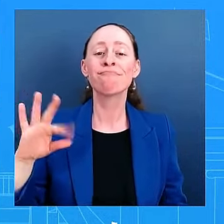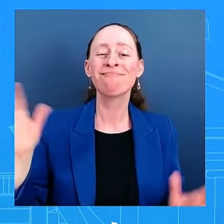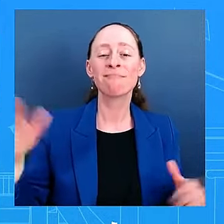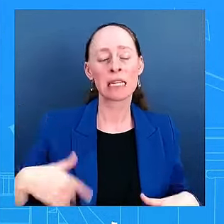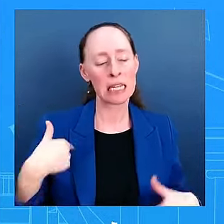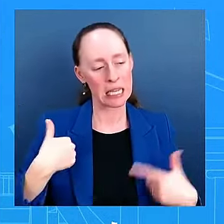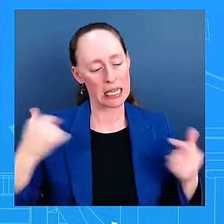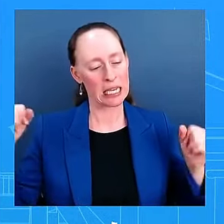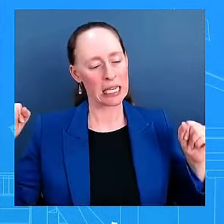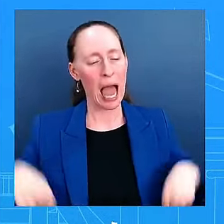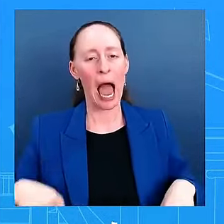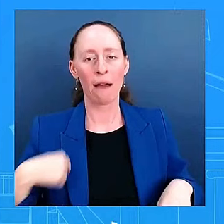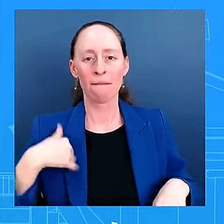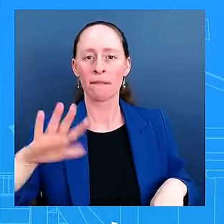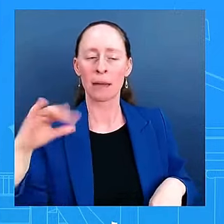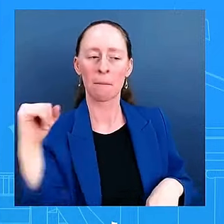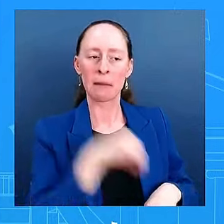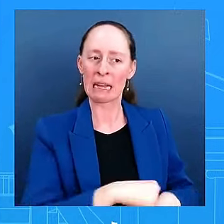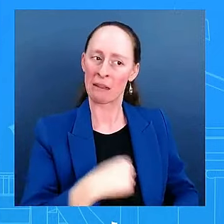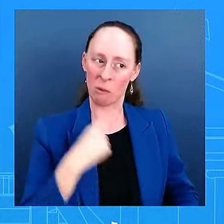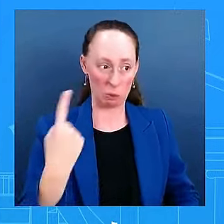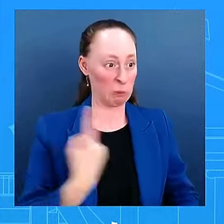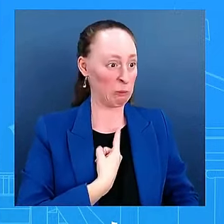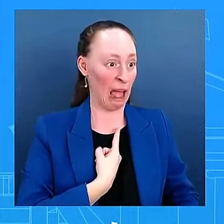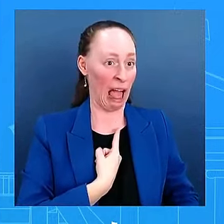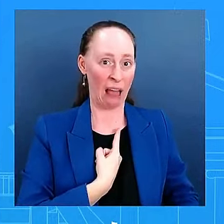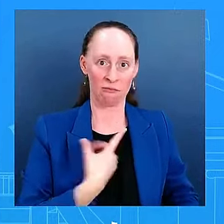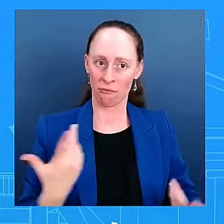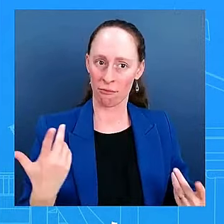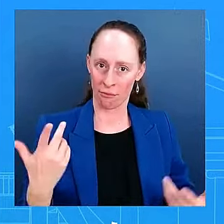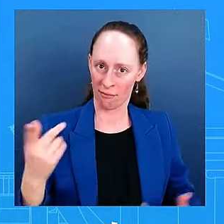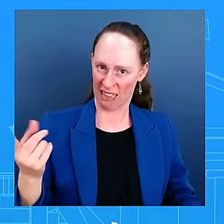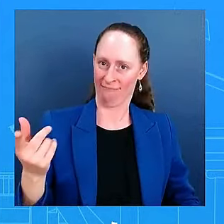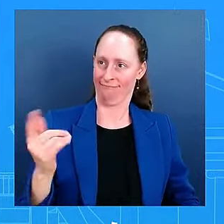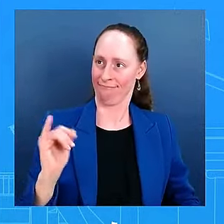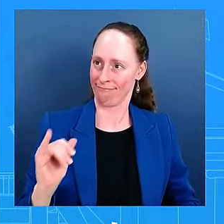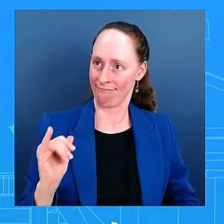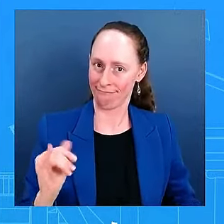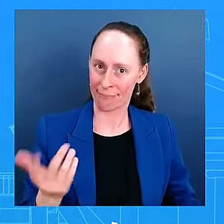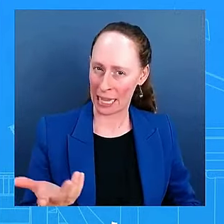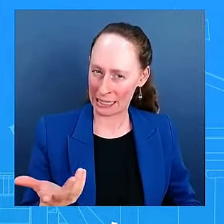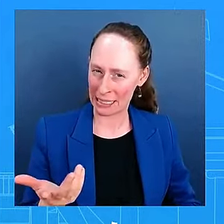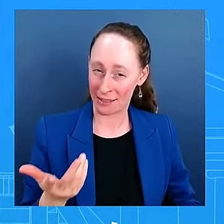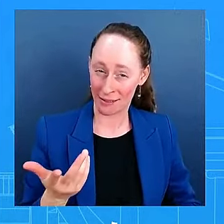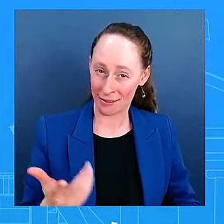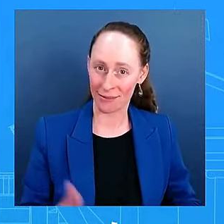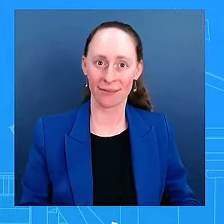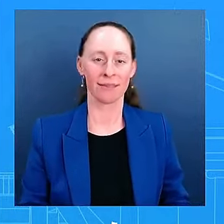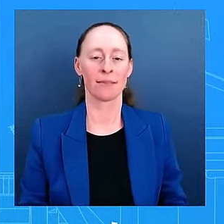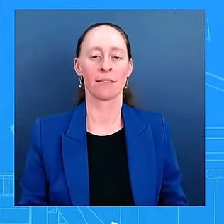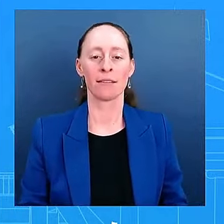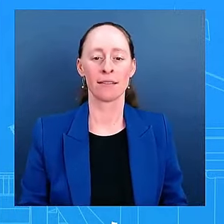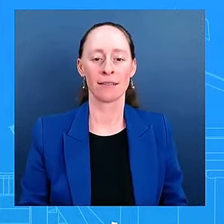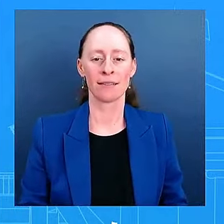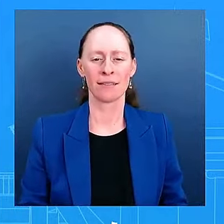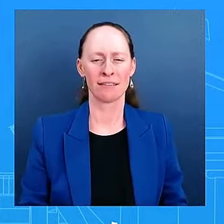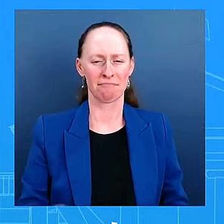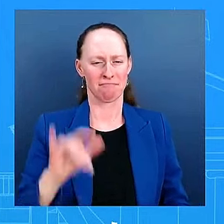well, you said something at the end that I do want to just kind of reiterate and remind folks,